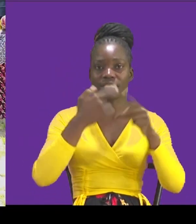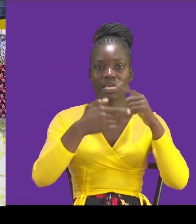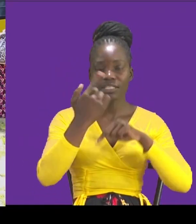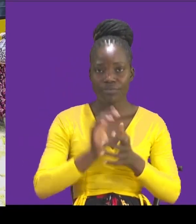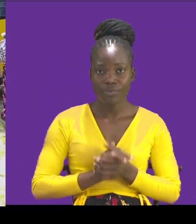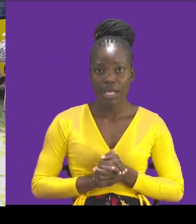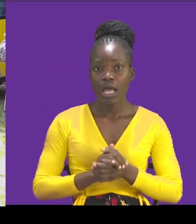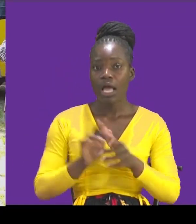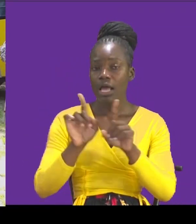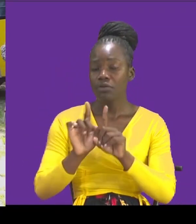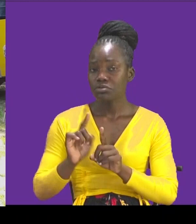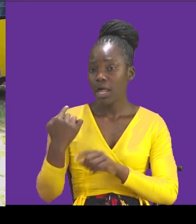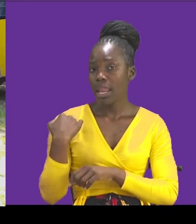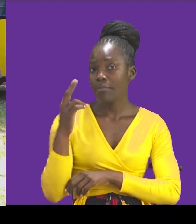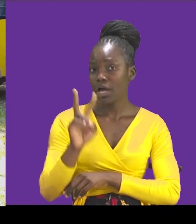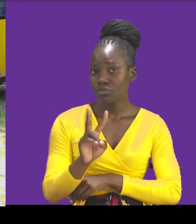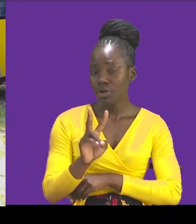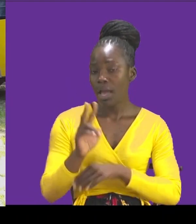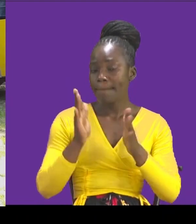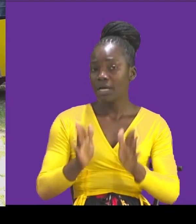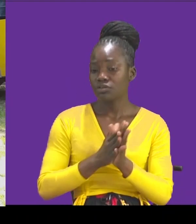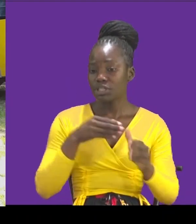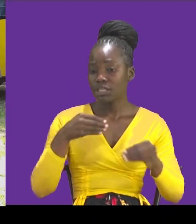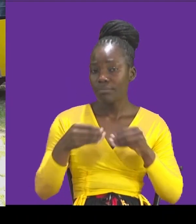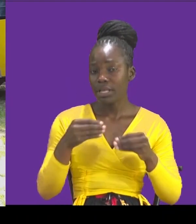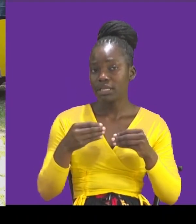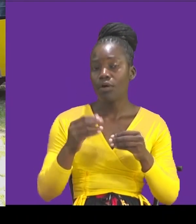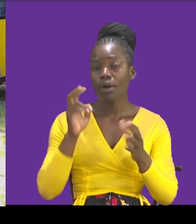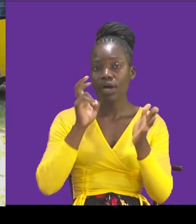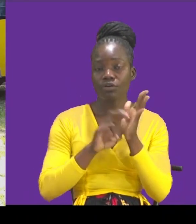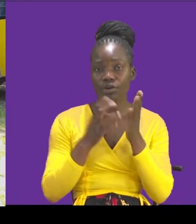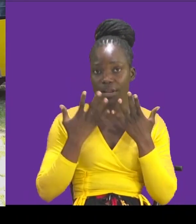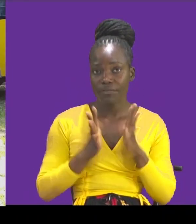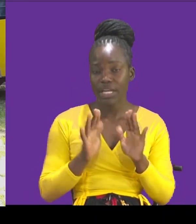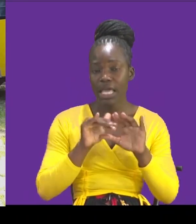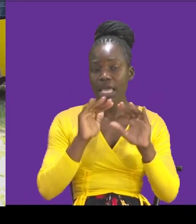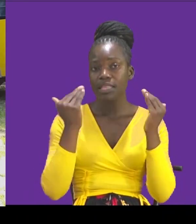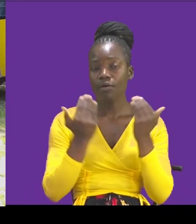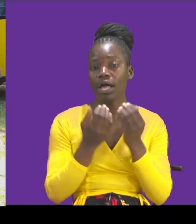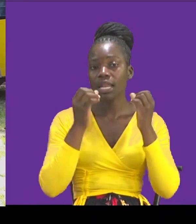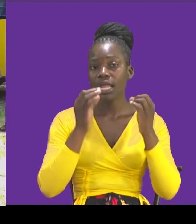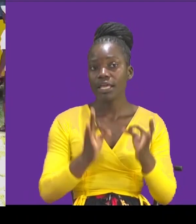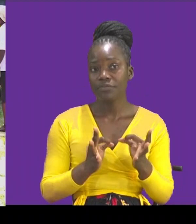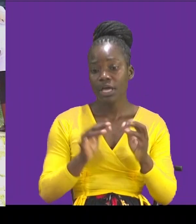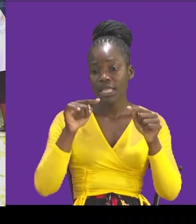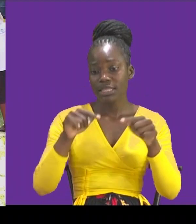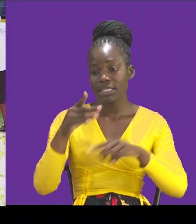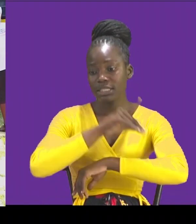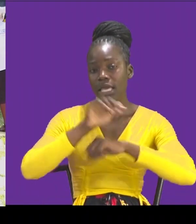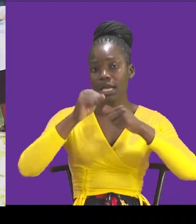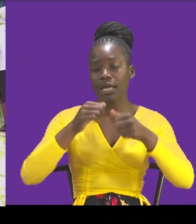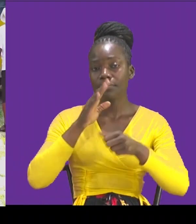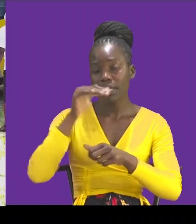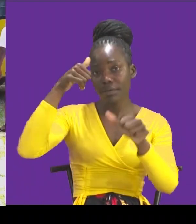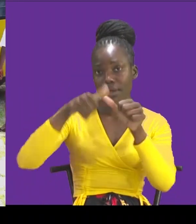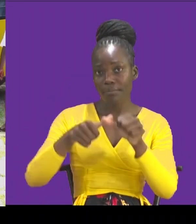I can think disabled being recognized in the world if this day can be marked like this. This means